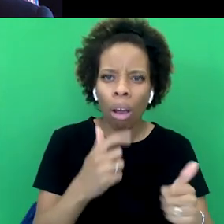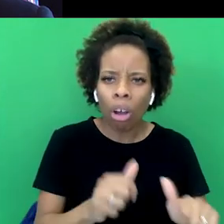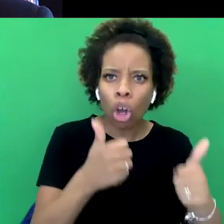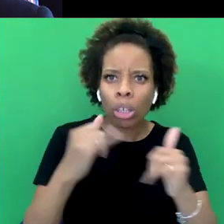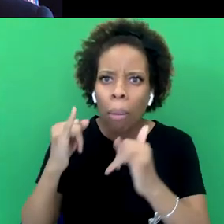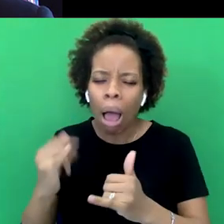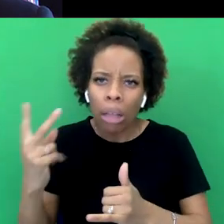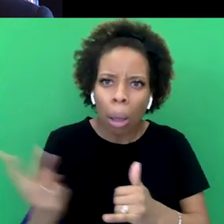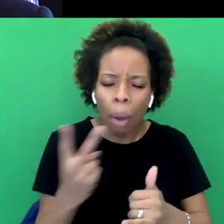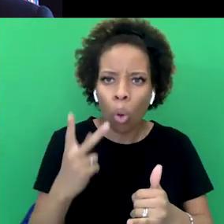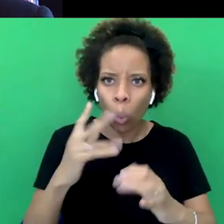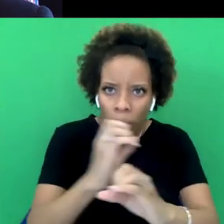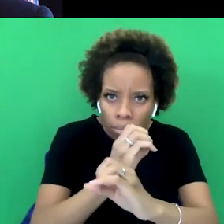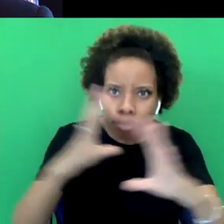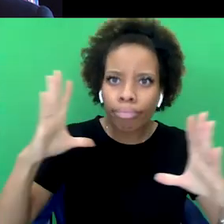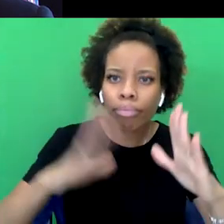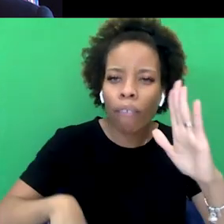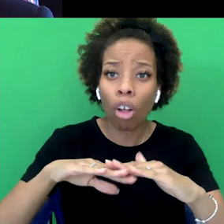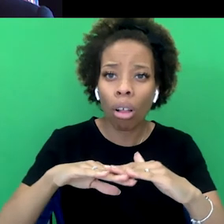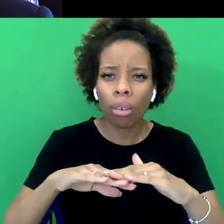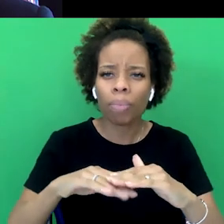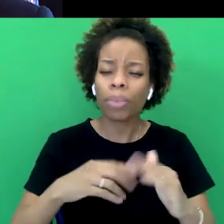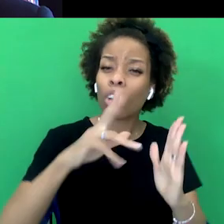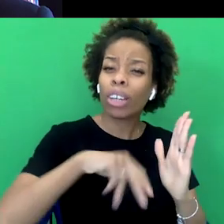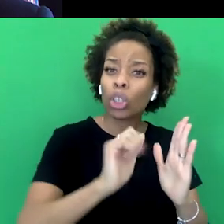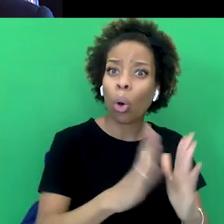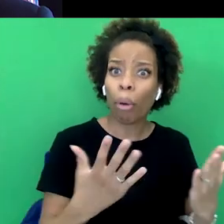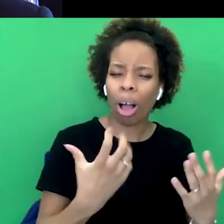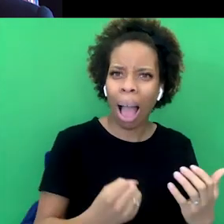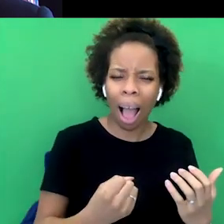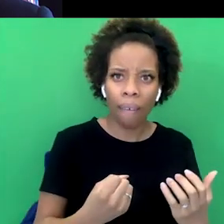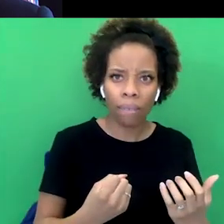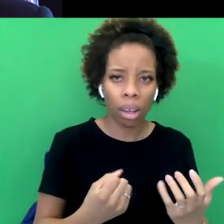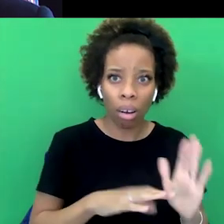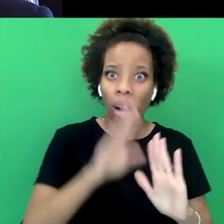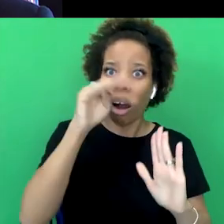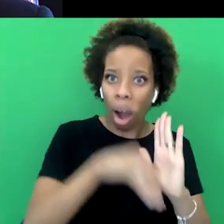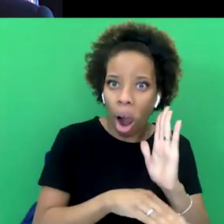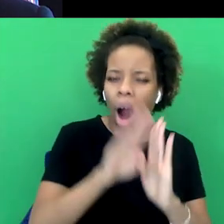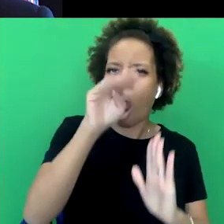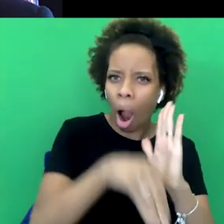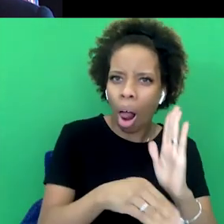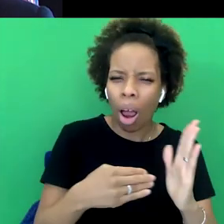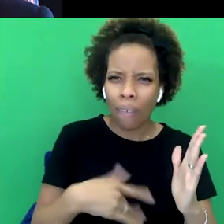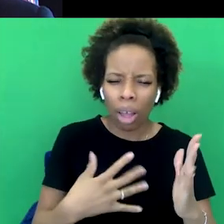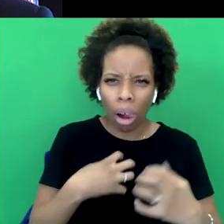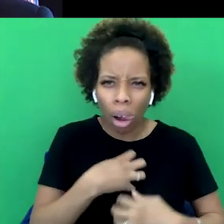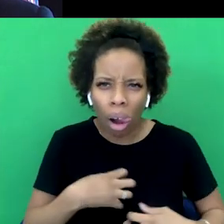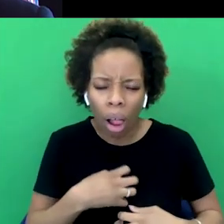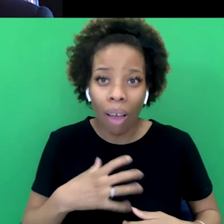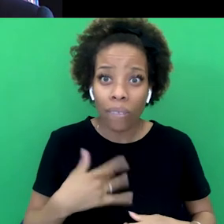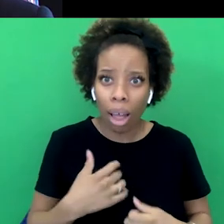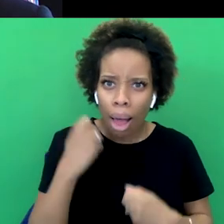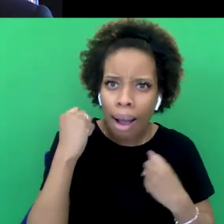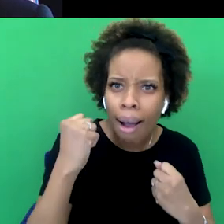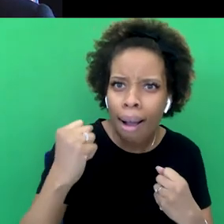moments of real anger and real sadness and actually real darkness about the things people had to go through and that they